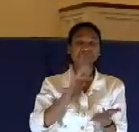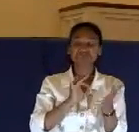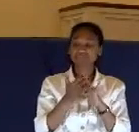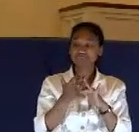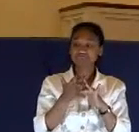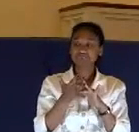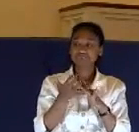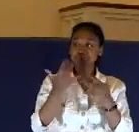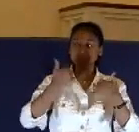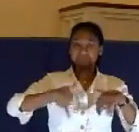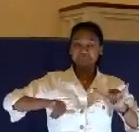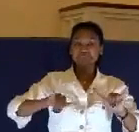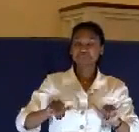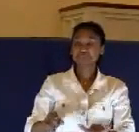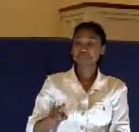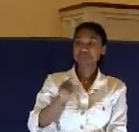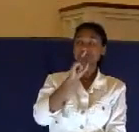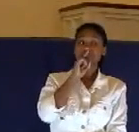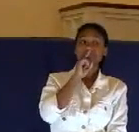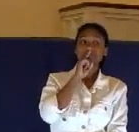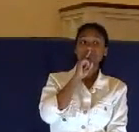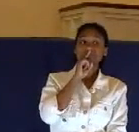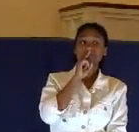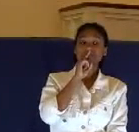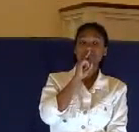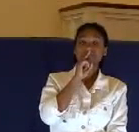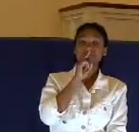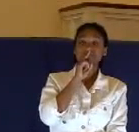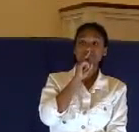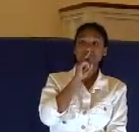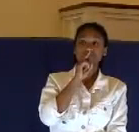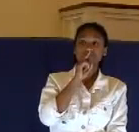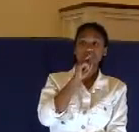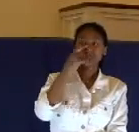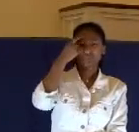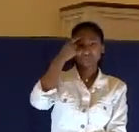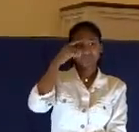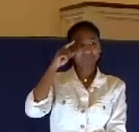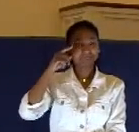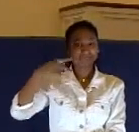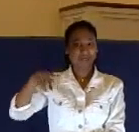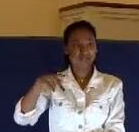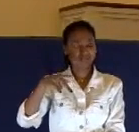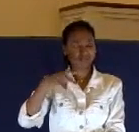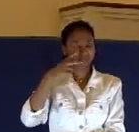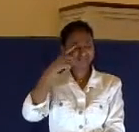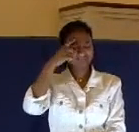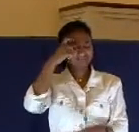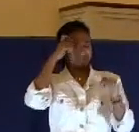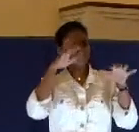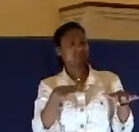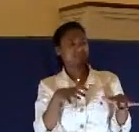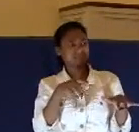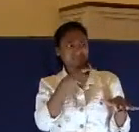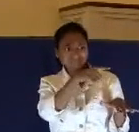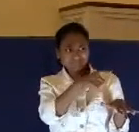answered nothing, so that Pilate marveled. He was amazed.